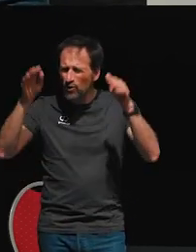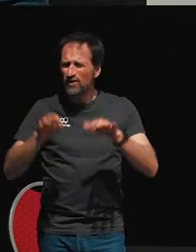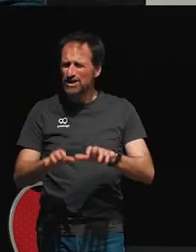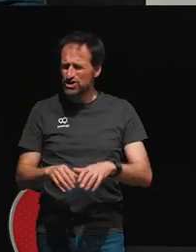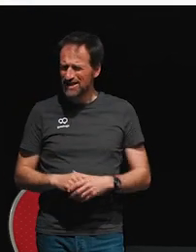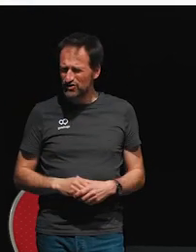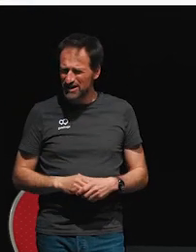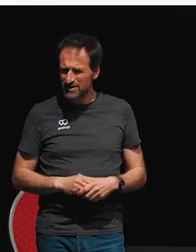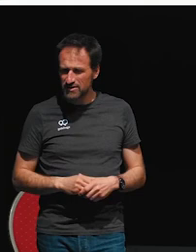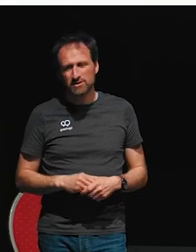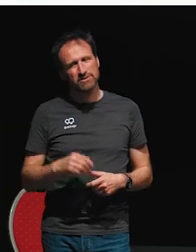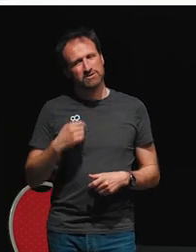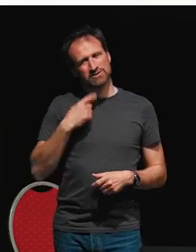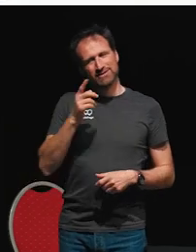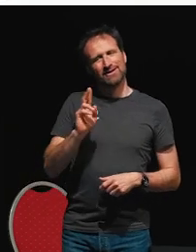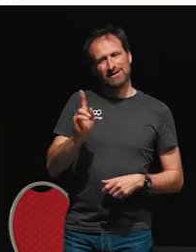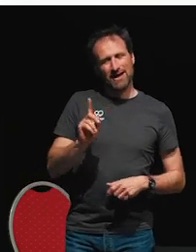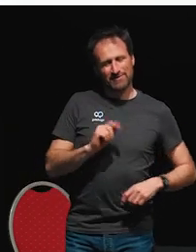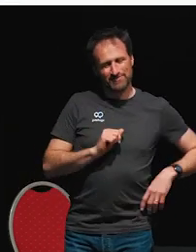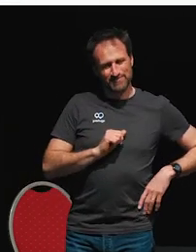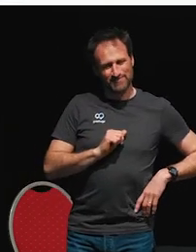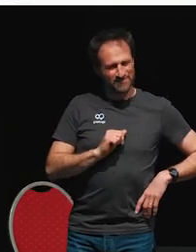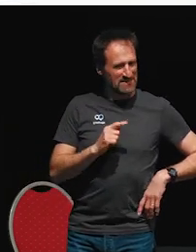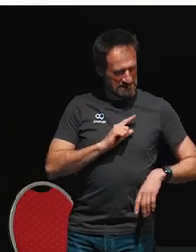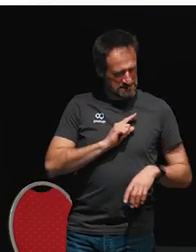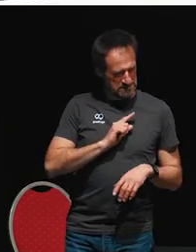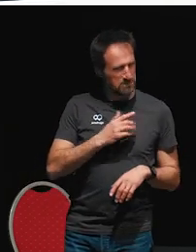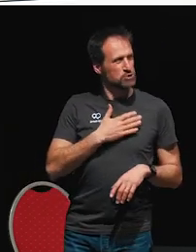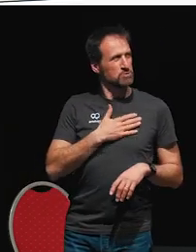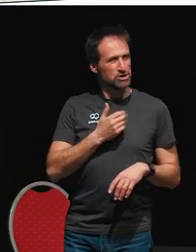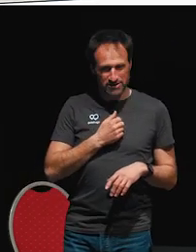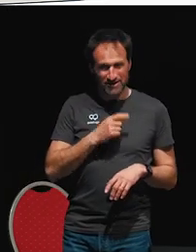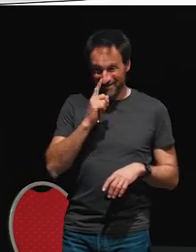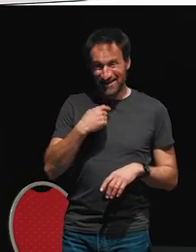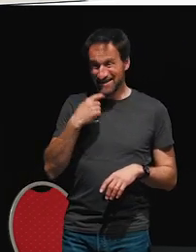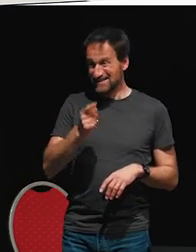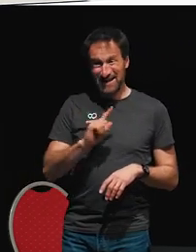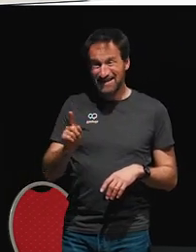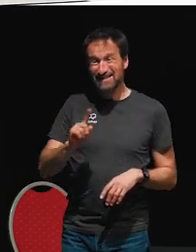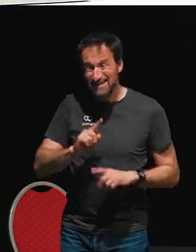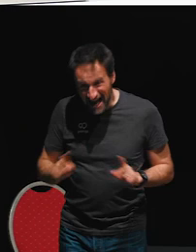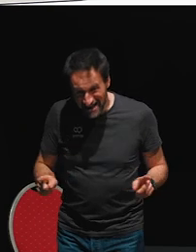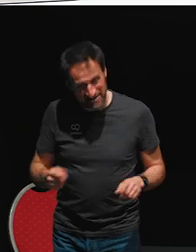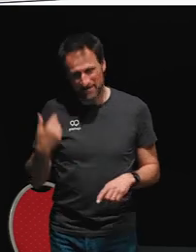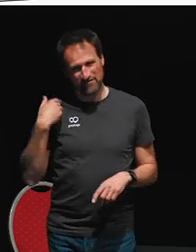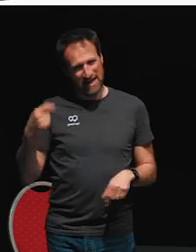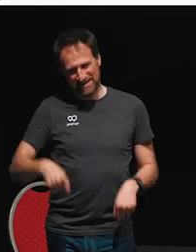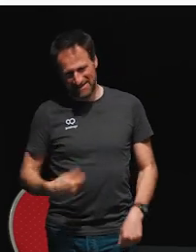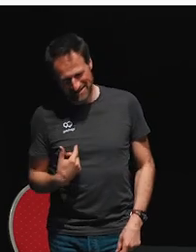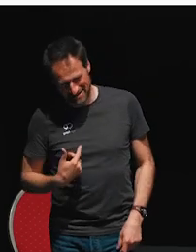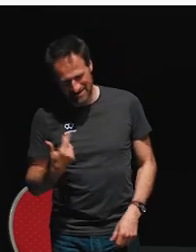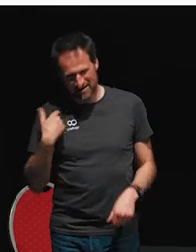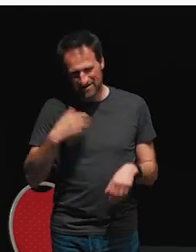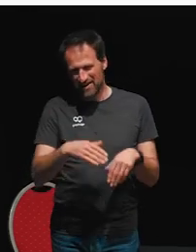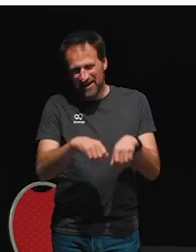I said no, surprisingly. If I hadn't said no, I probably wouldn't be here today. I'd be maybe under a